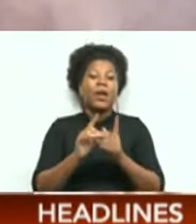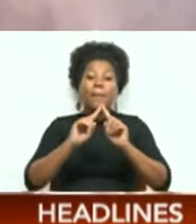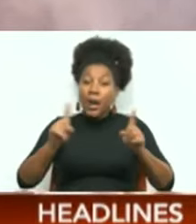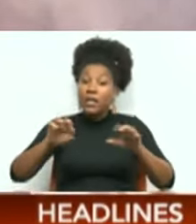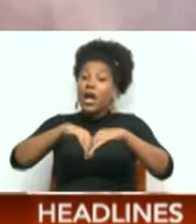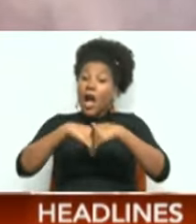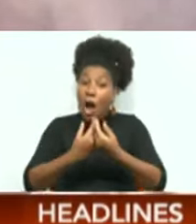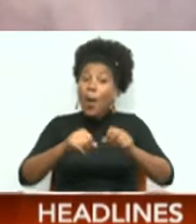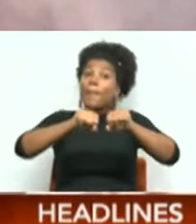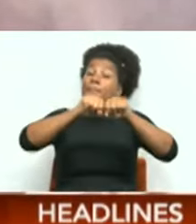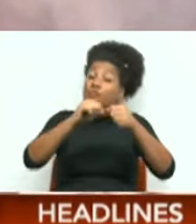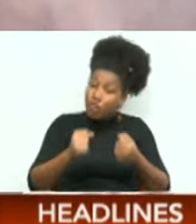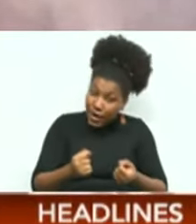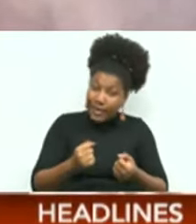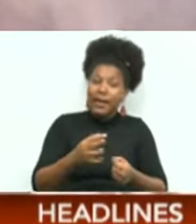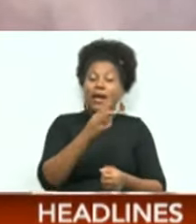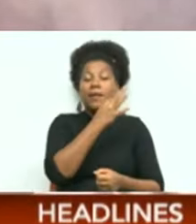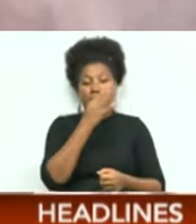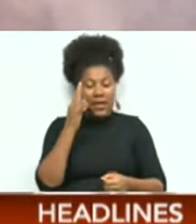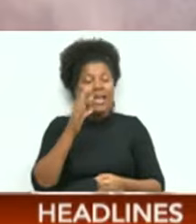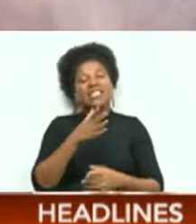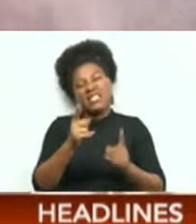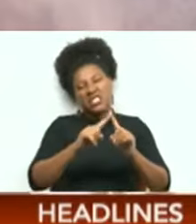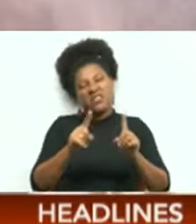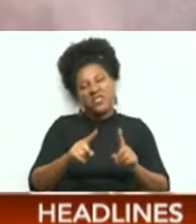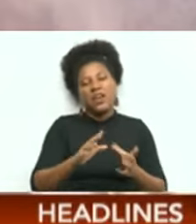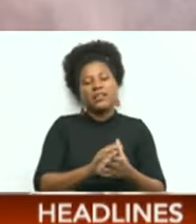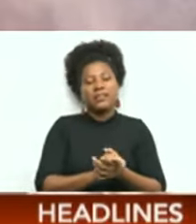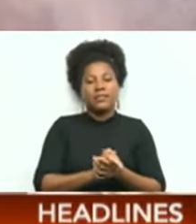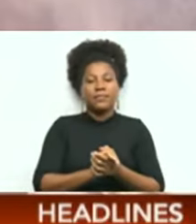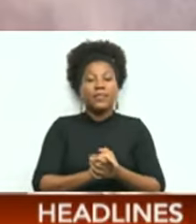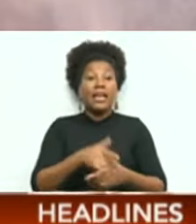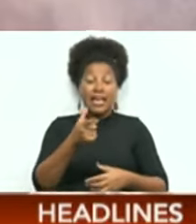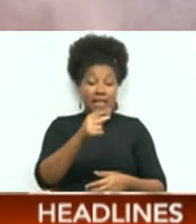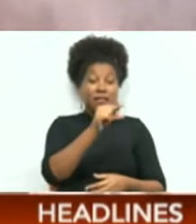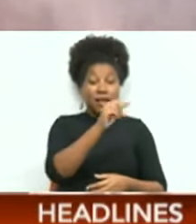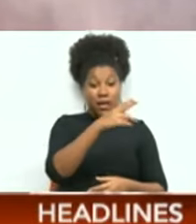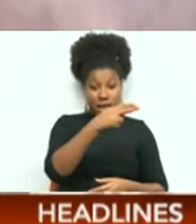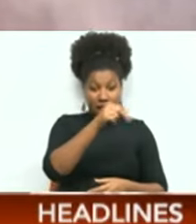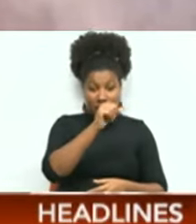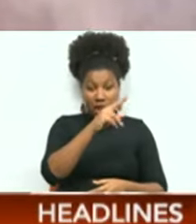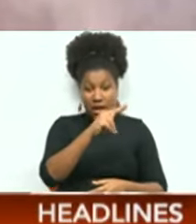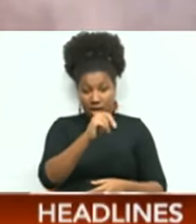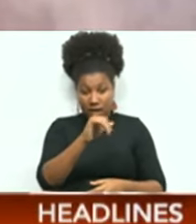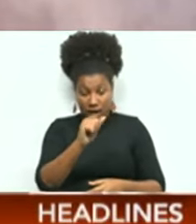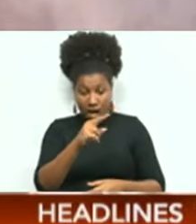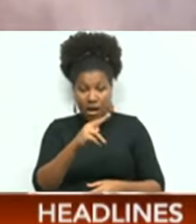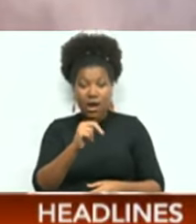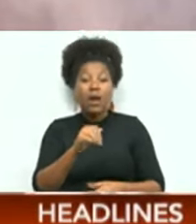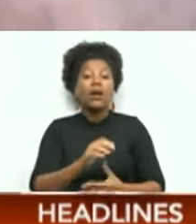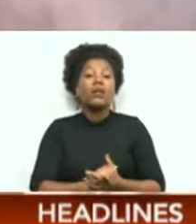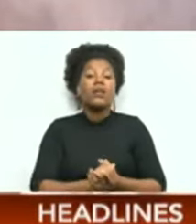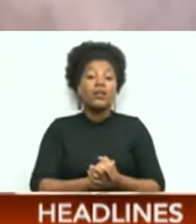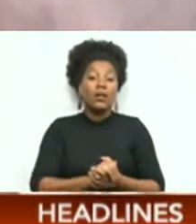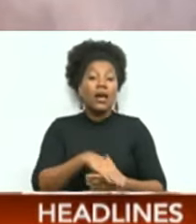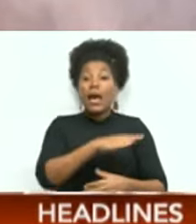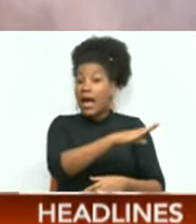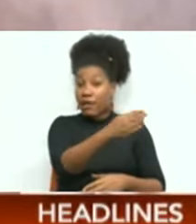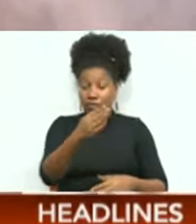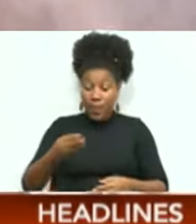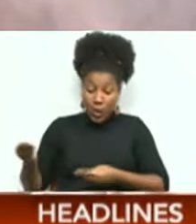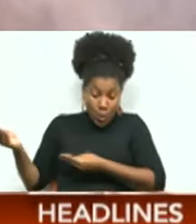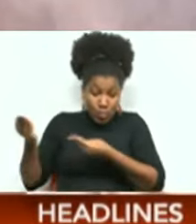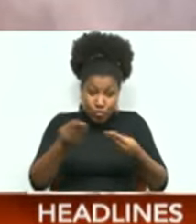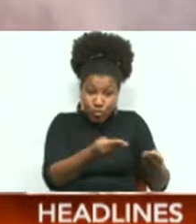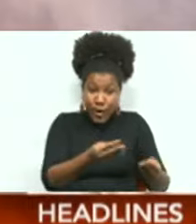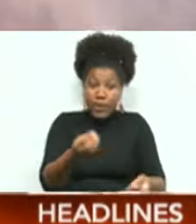break the fast, maybe there are some differences. In Ghana, we thank Allah, everybody will bring his food